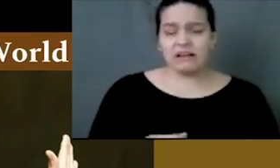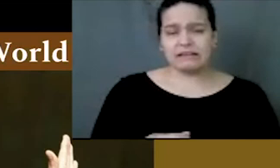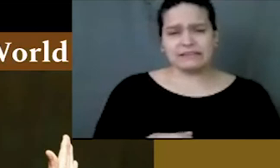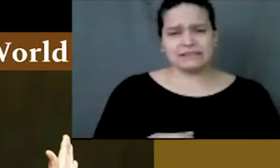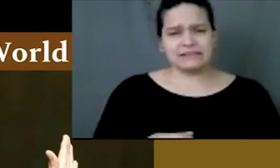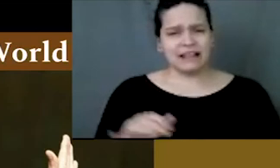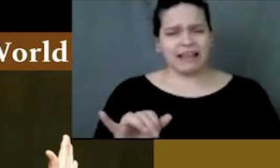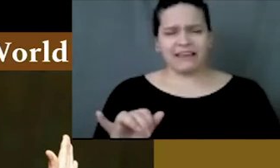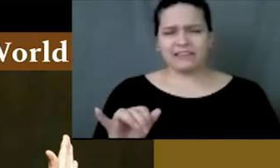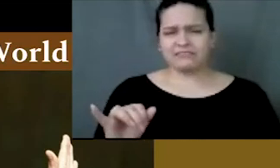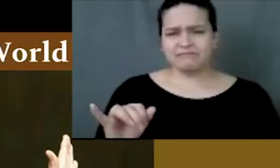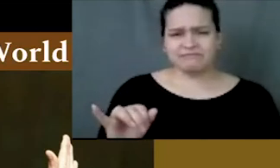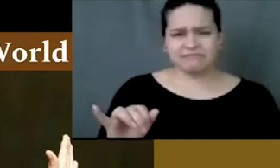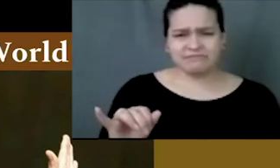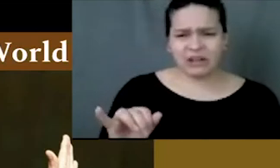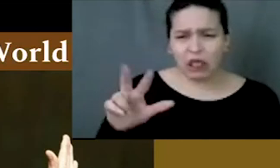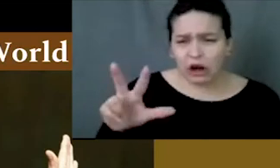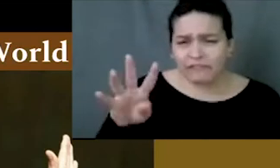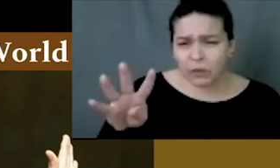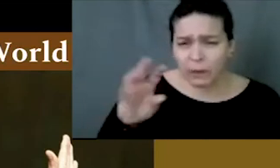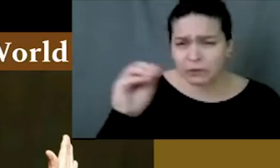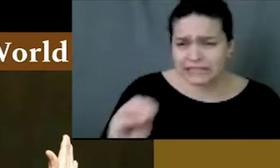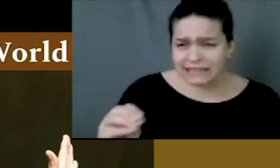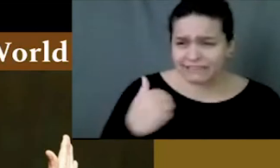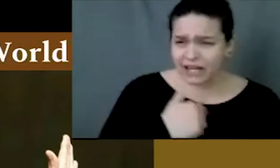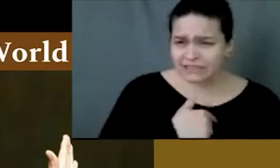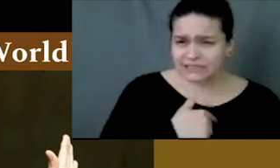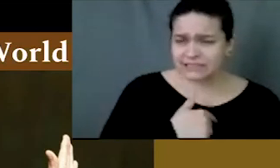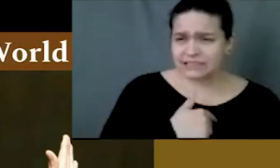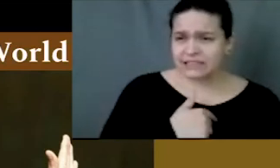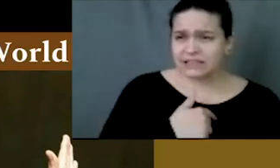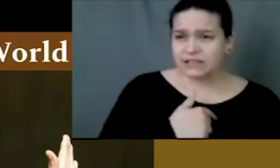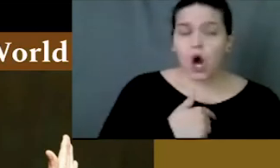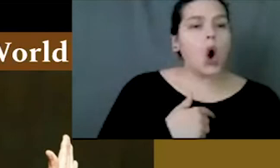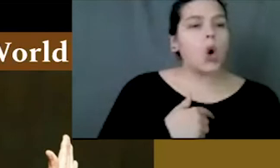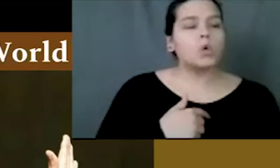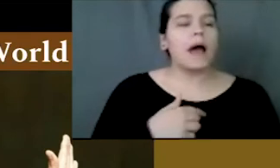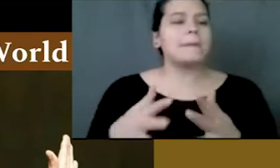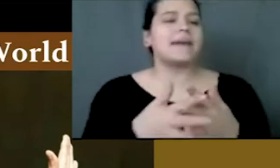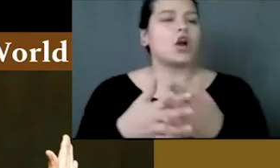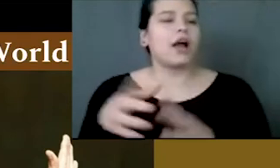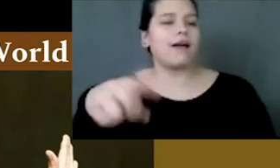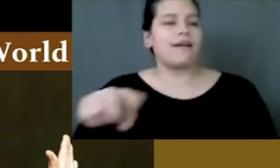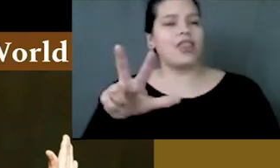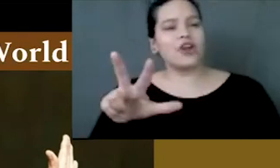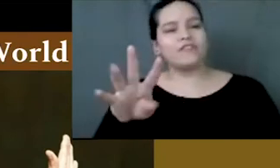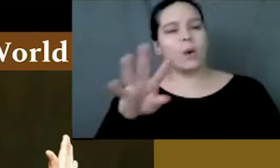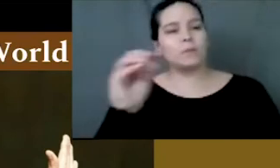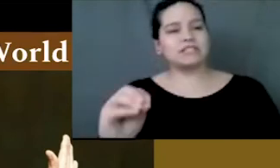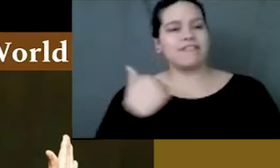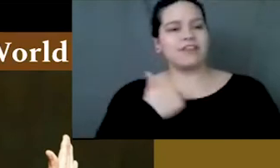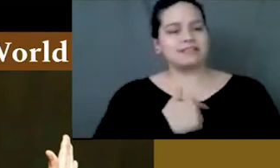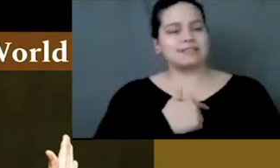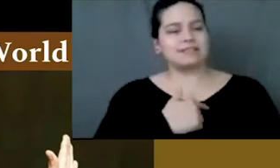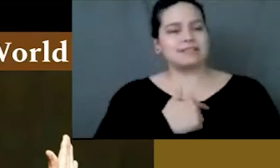indigenous people face discrimination. And that is laughable to me that only 34% believe